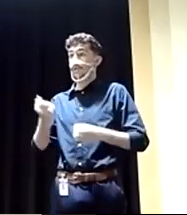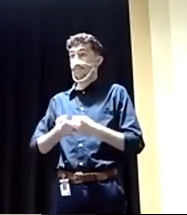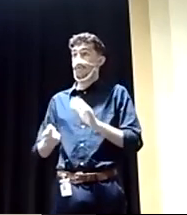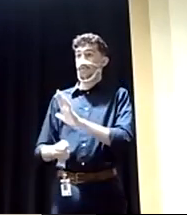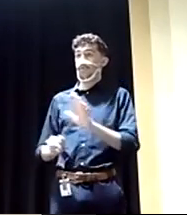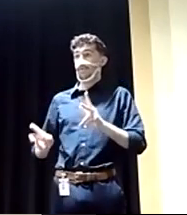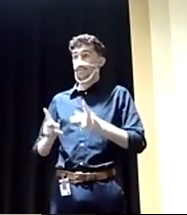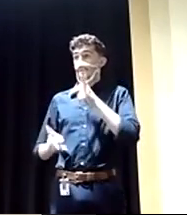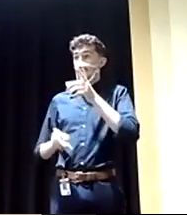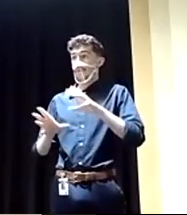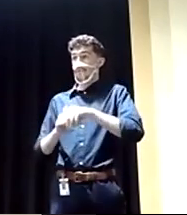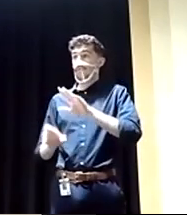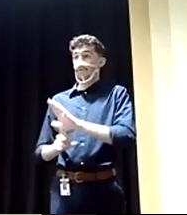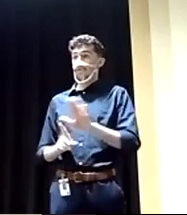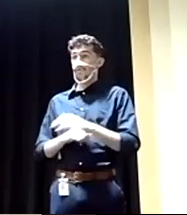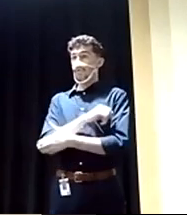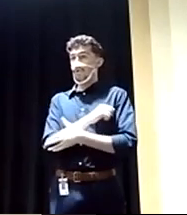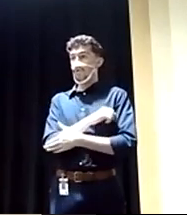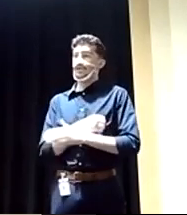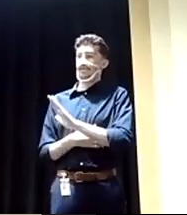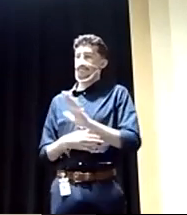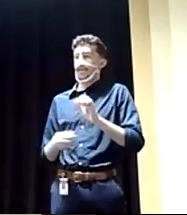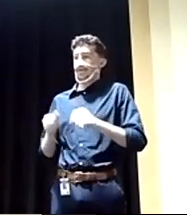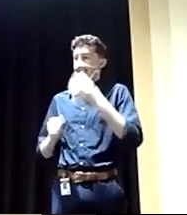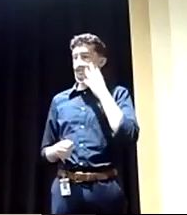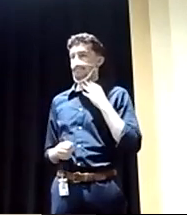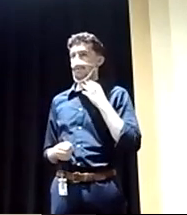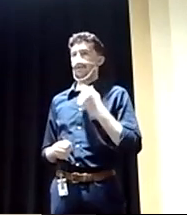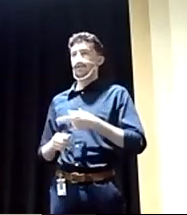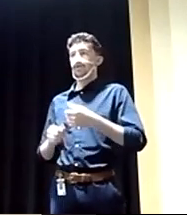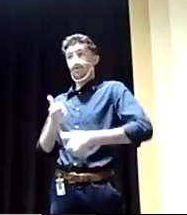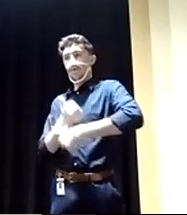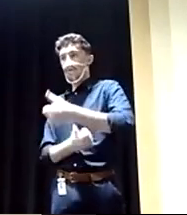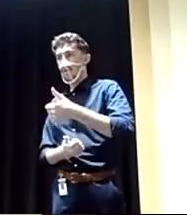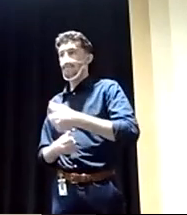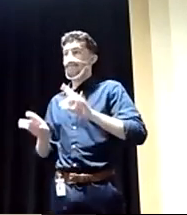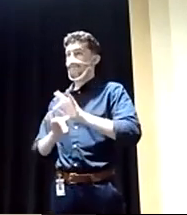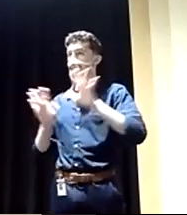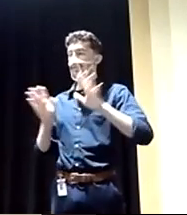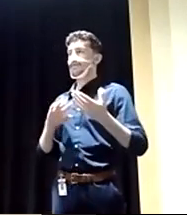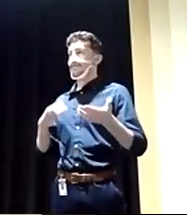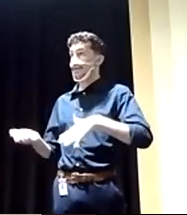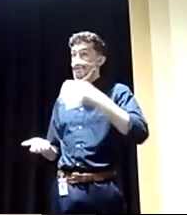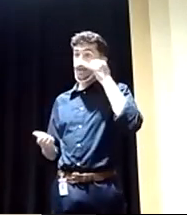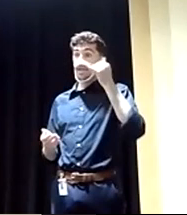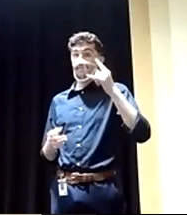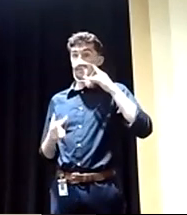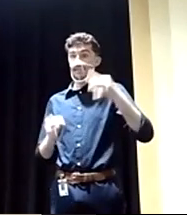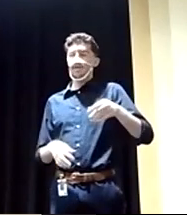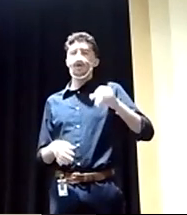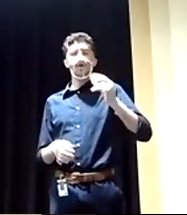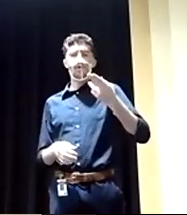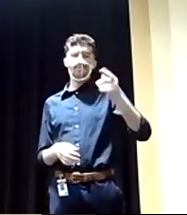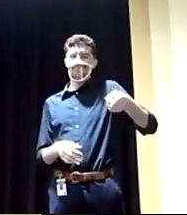individuals who face certain harm, violence, or even death, if they are sent back to their countries.